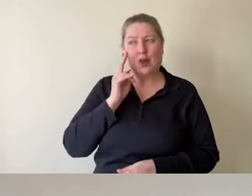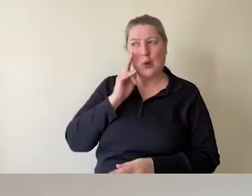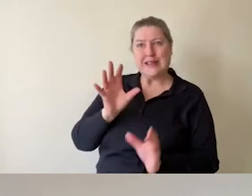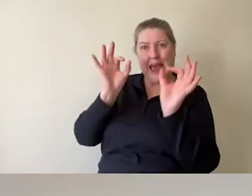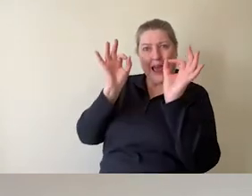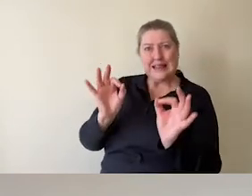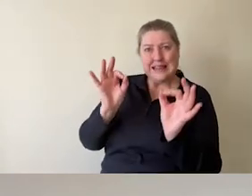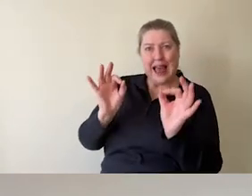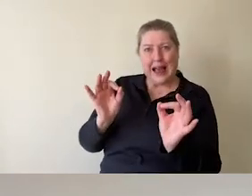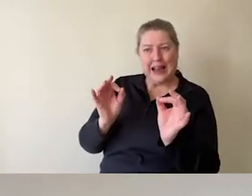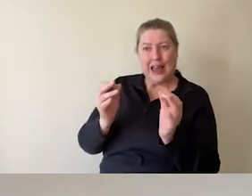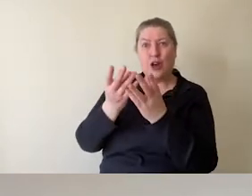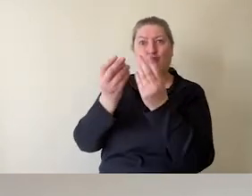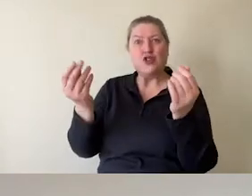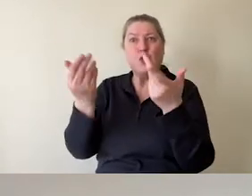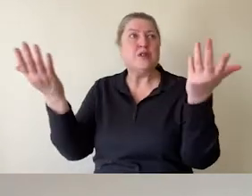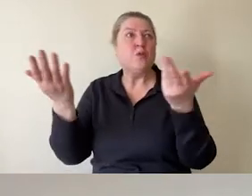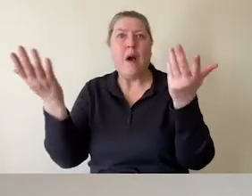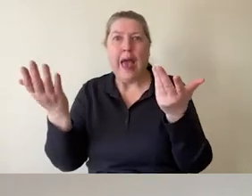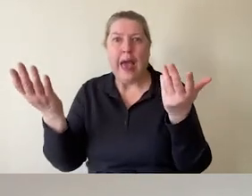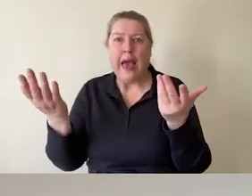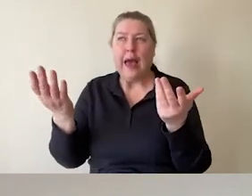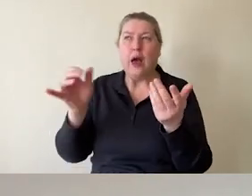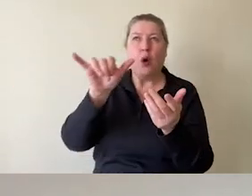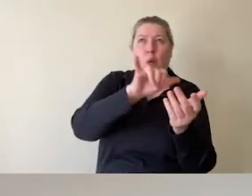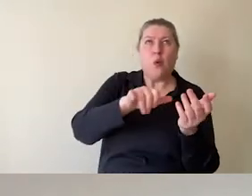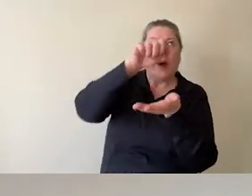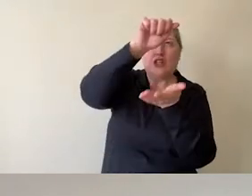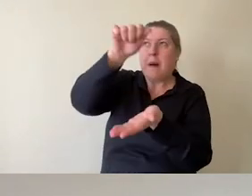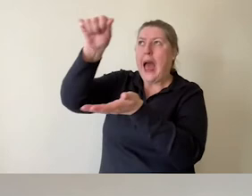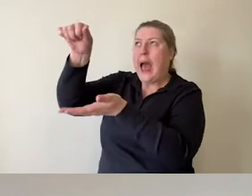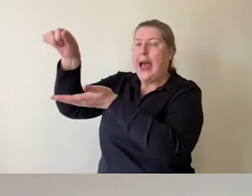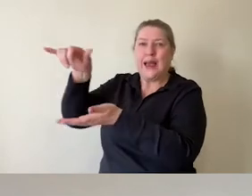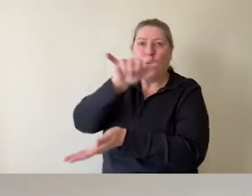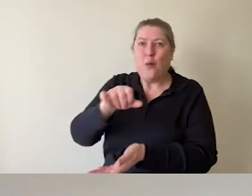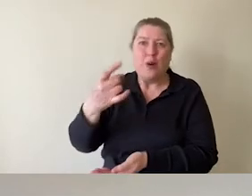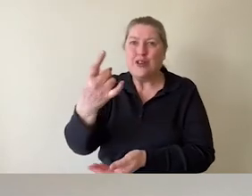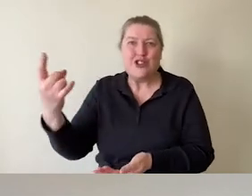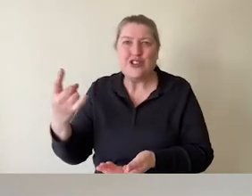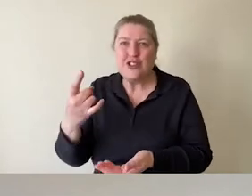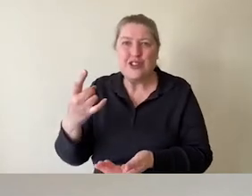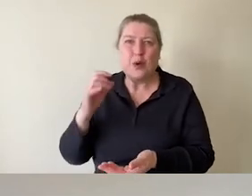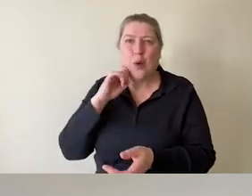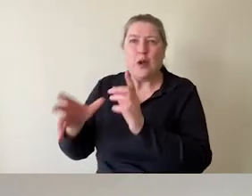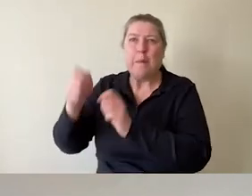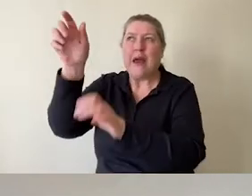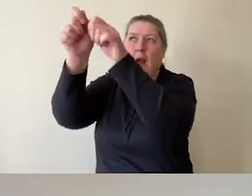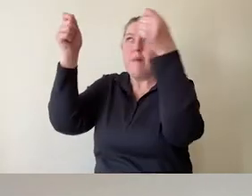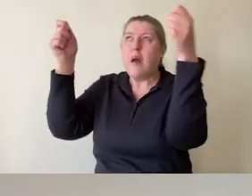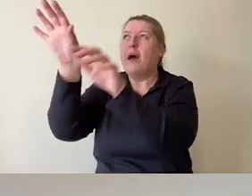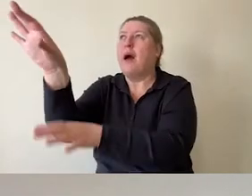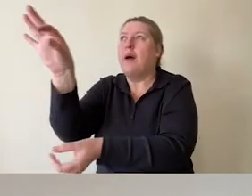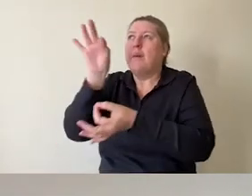where the resources are and which bag is which when you go to pick them up from the resources covered.